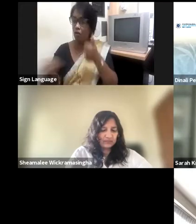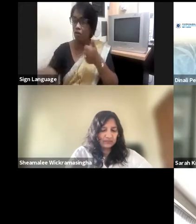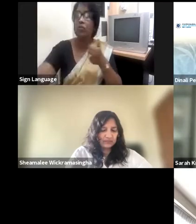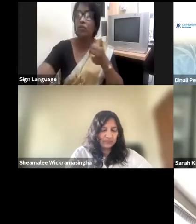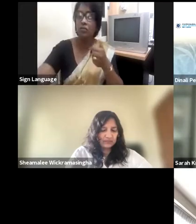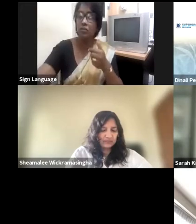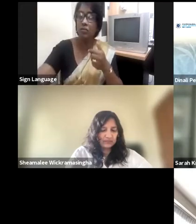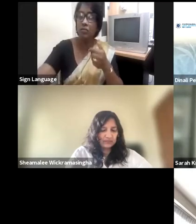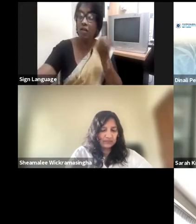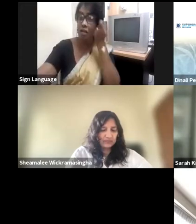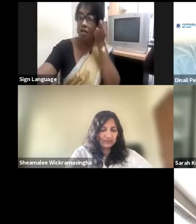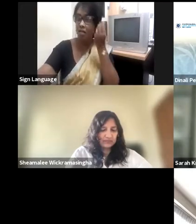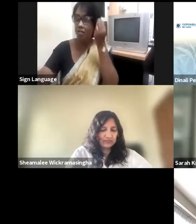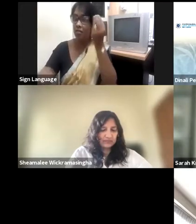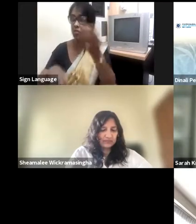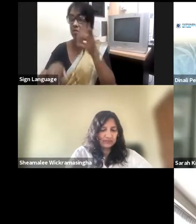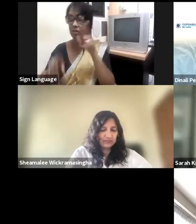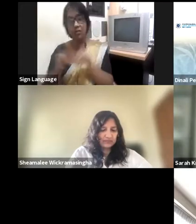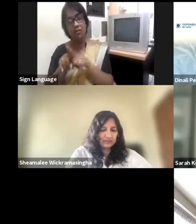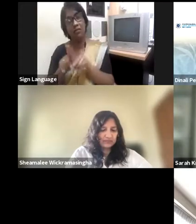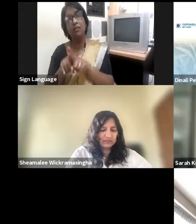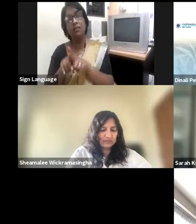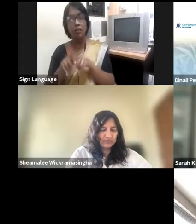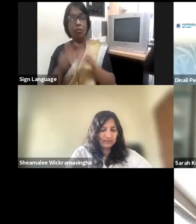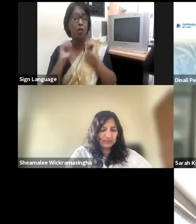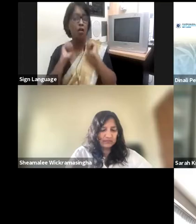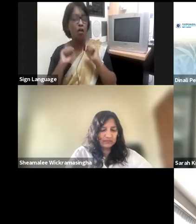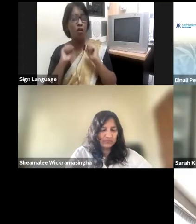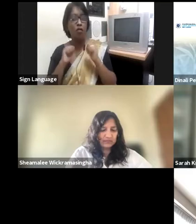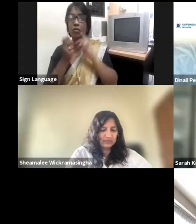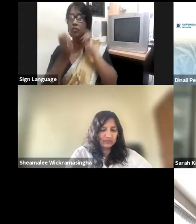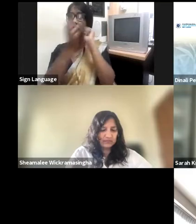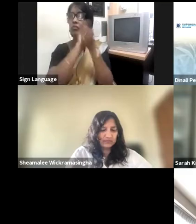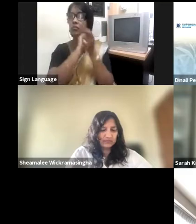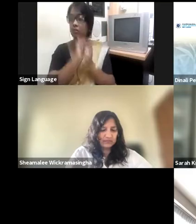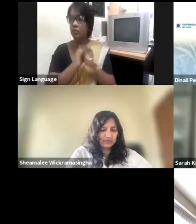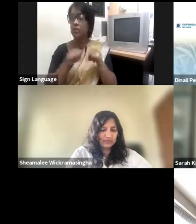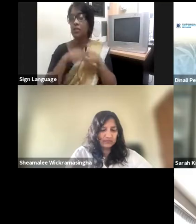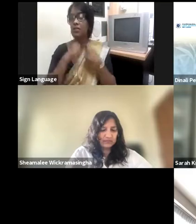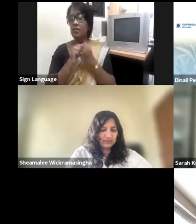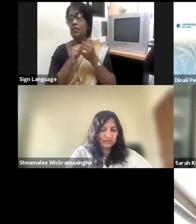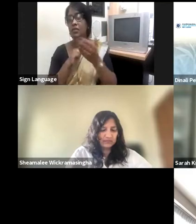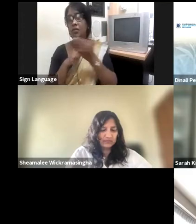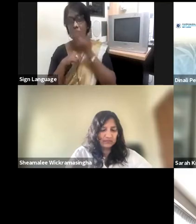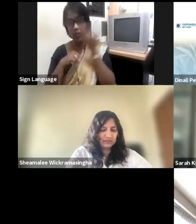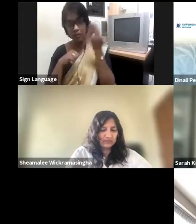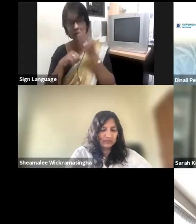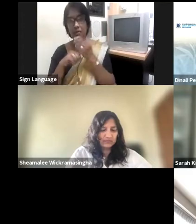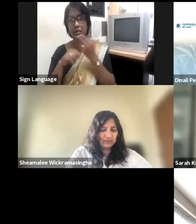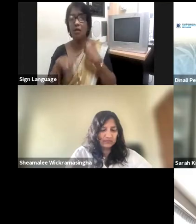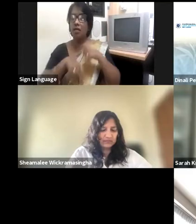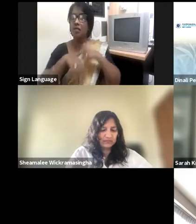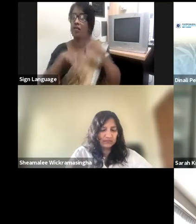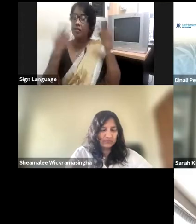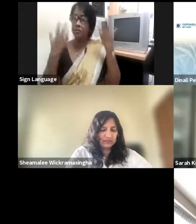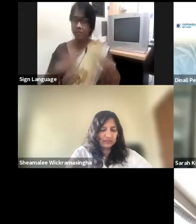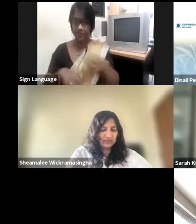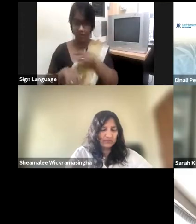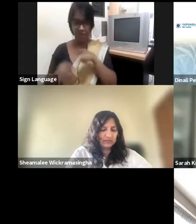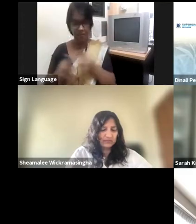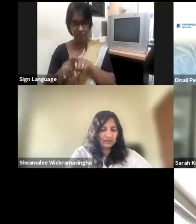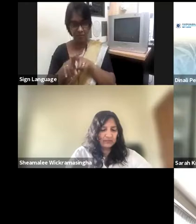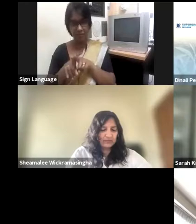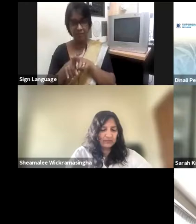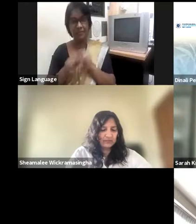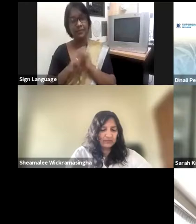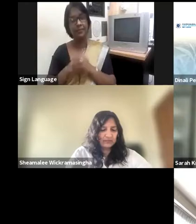that you could bring into your organizations and in yourself. So in closing, I just want to talk a